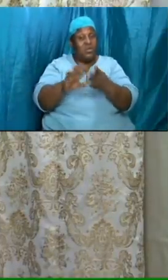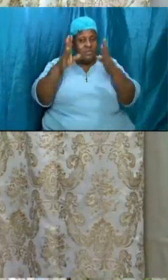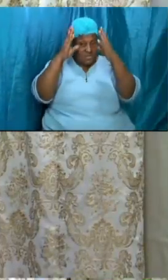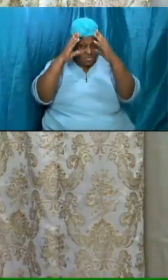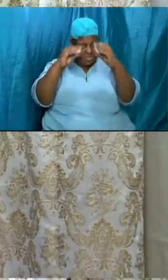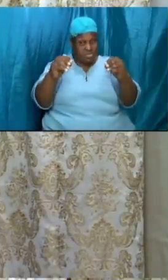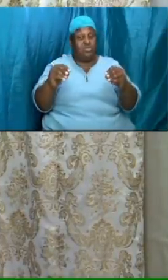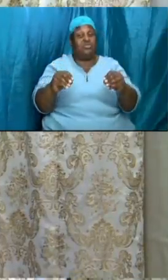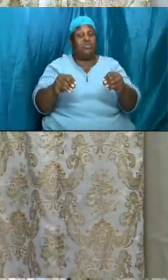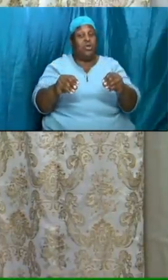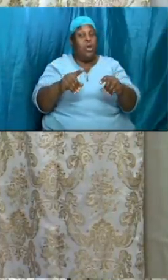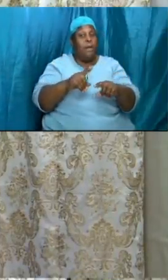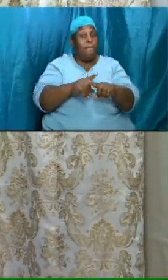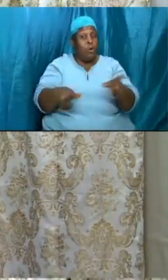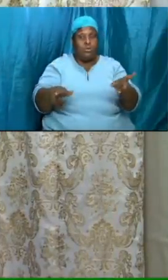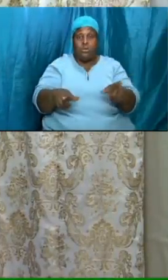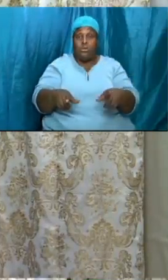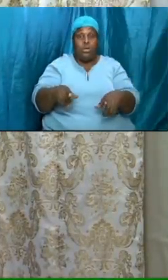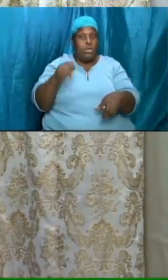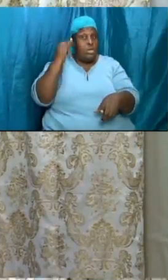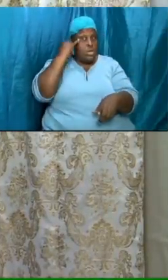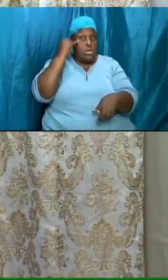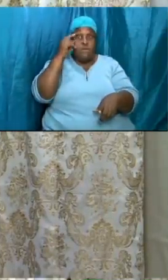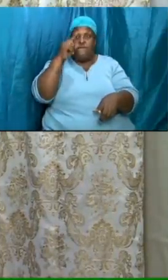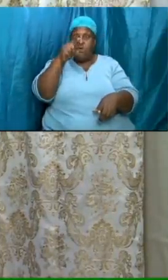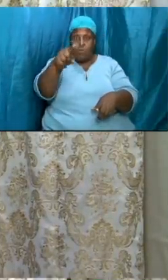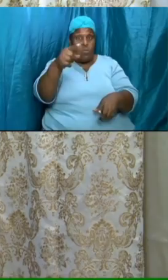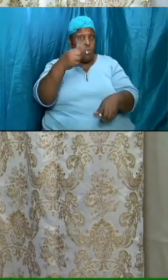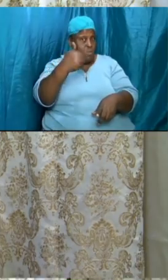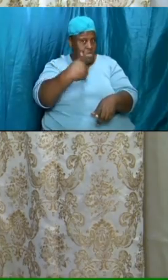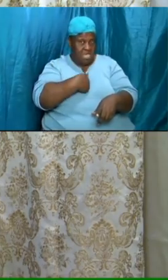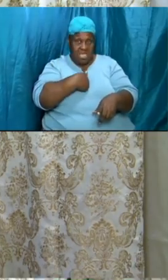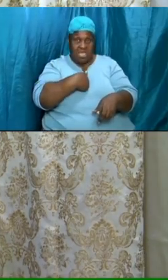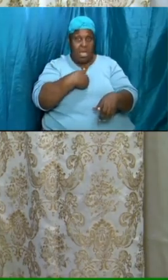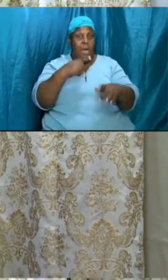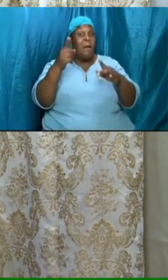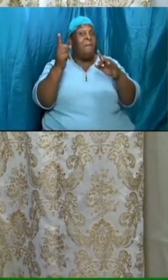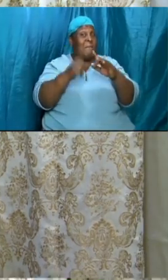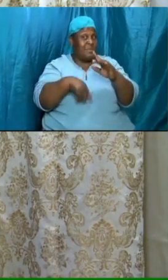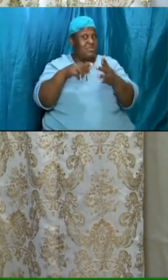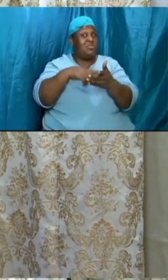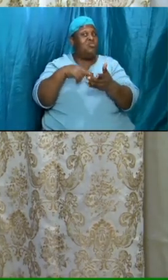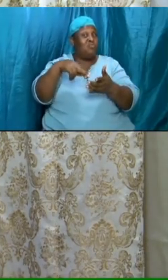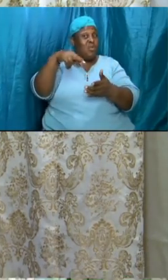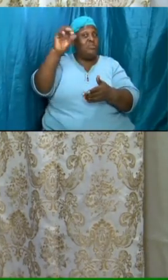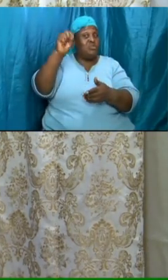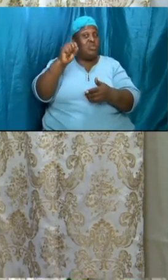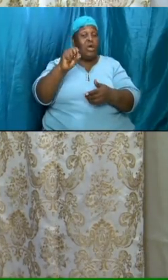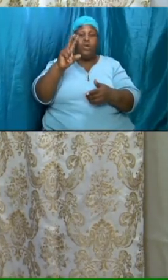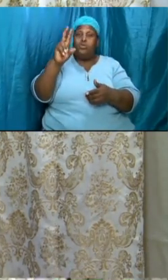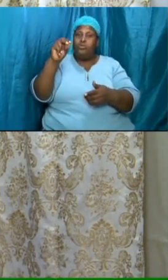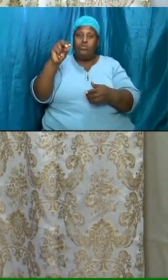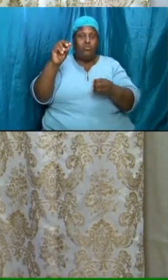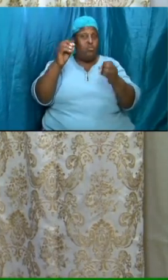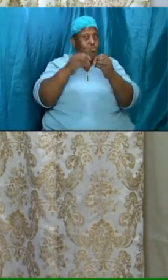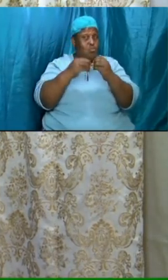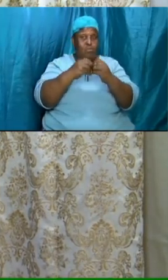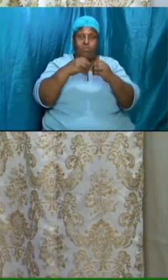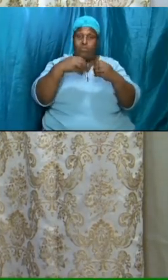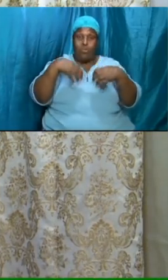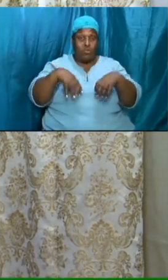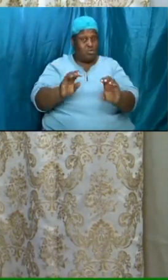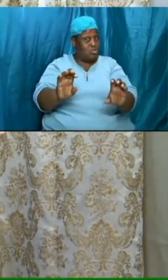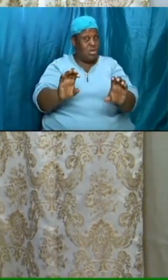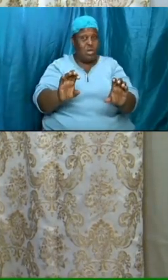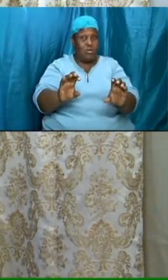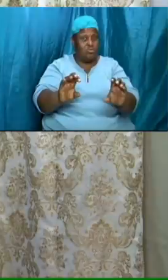pursue this matter as if this is the only school of thought there are